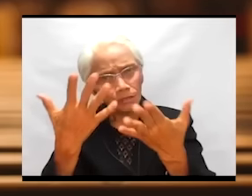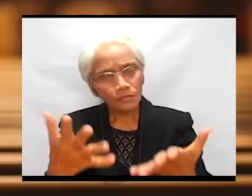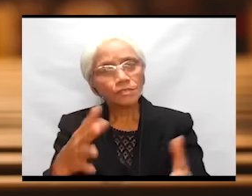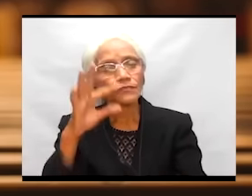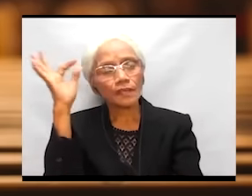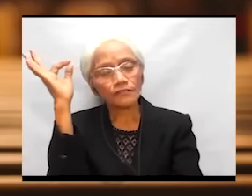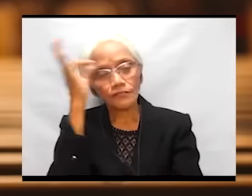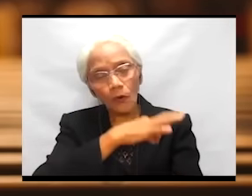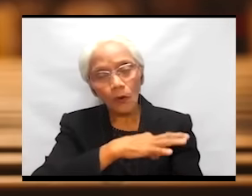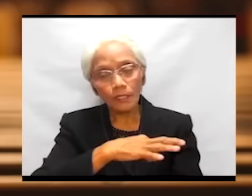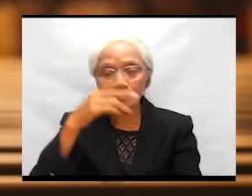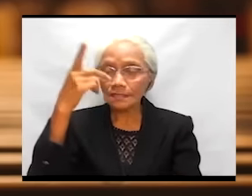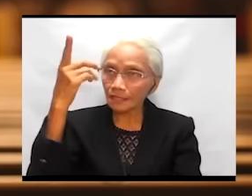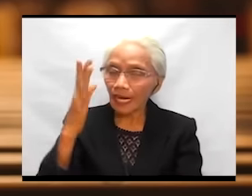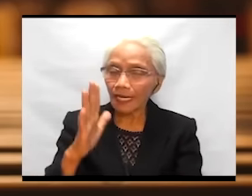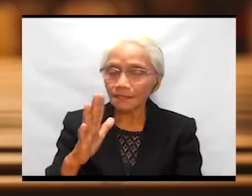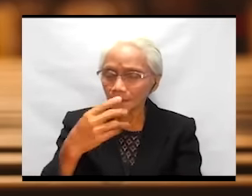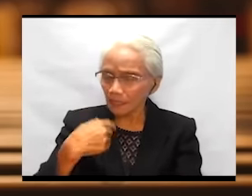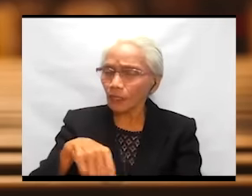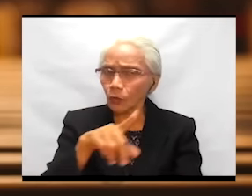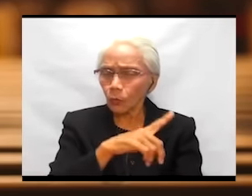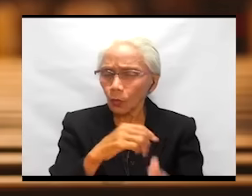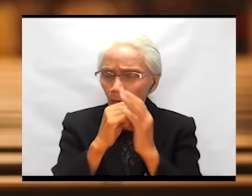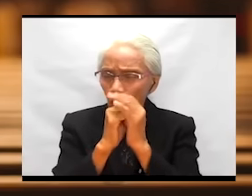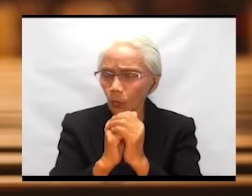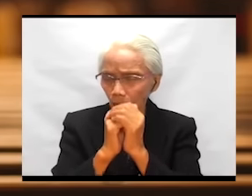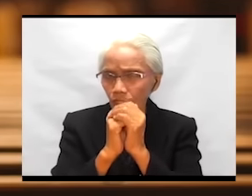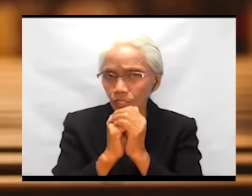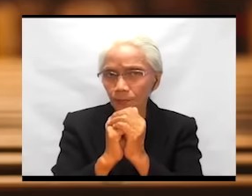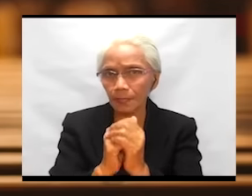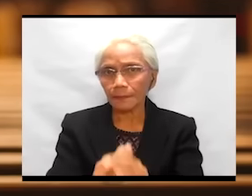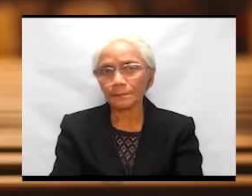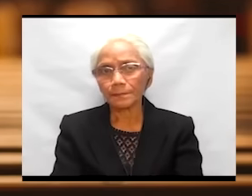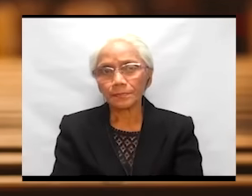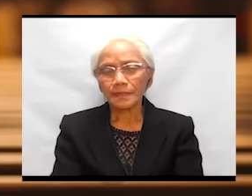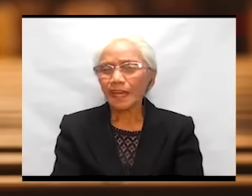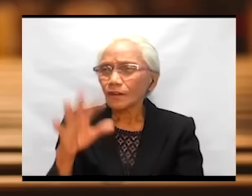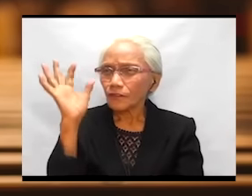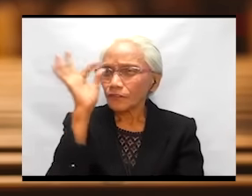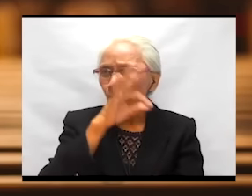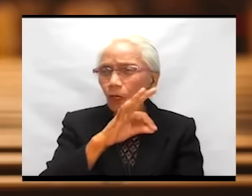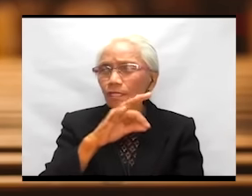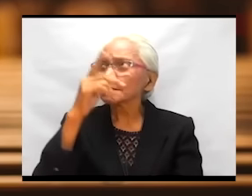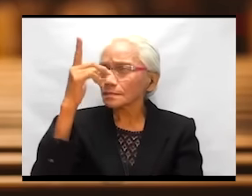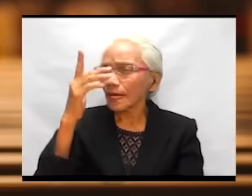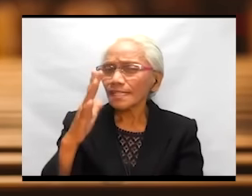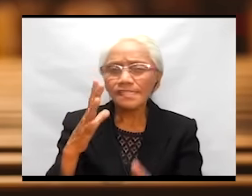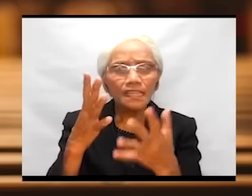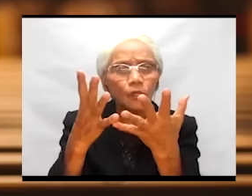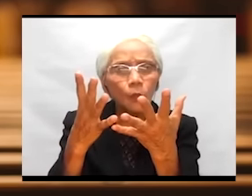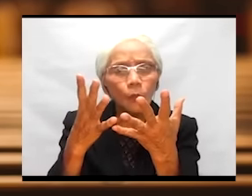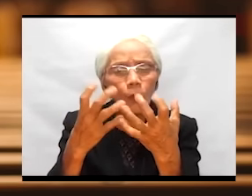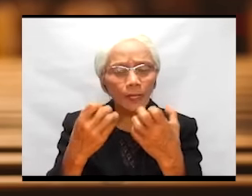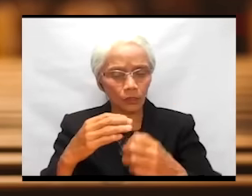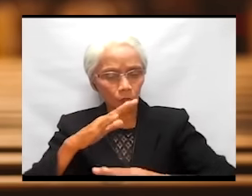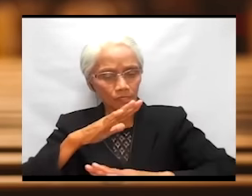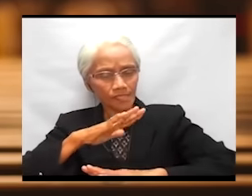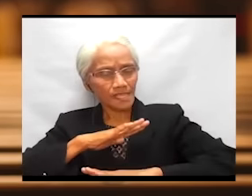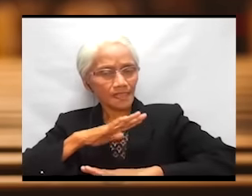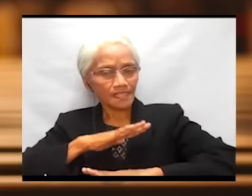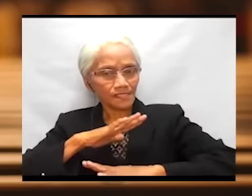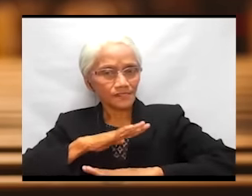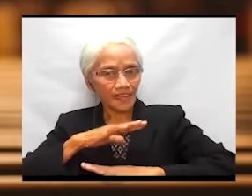the false gods that we are worshiping the false gods that we want to